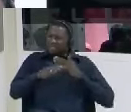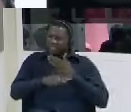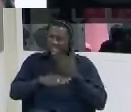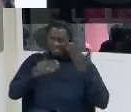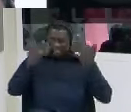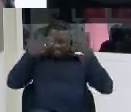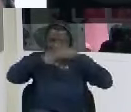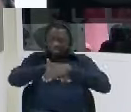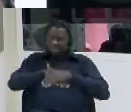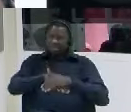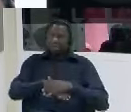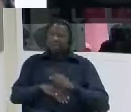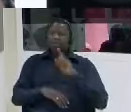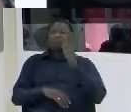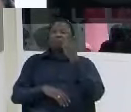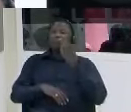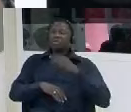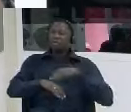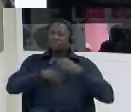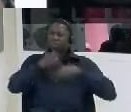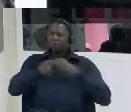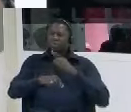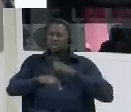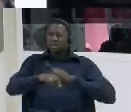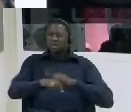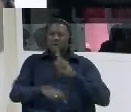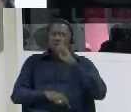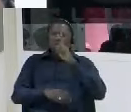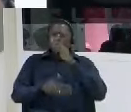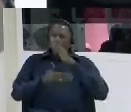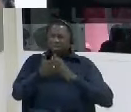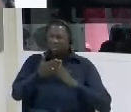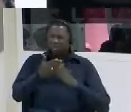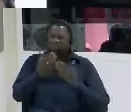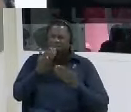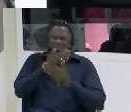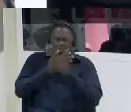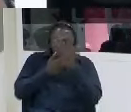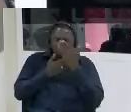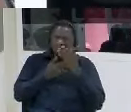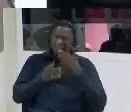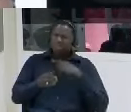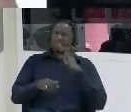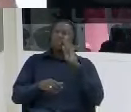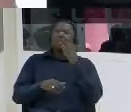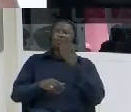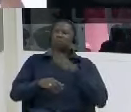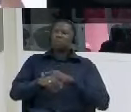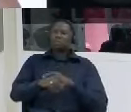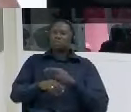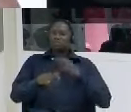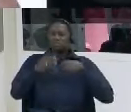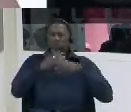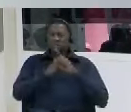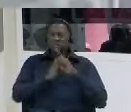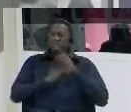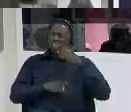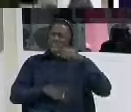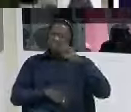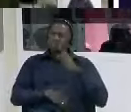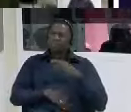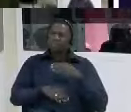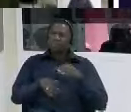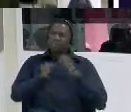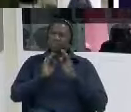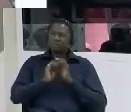the second one was 11 they collected us from mile two yes my question was not